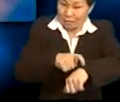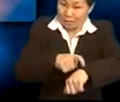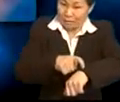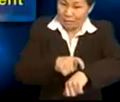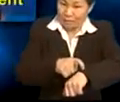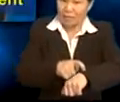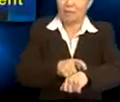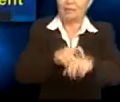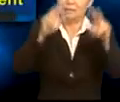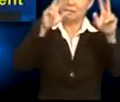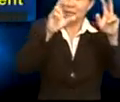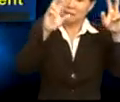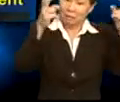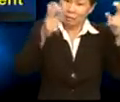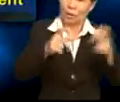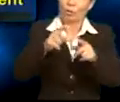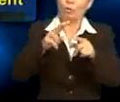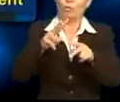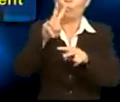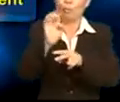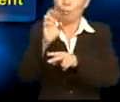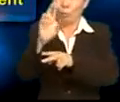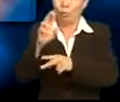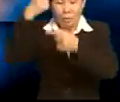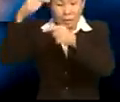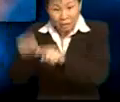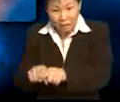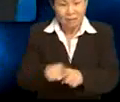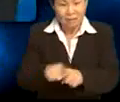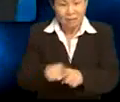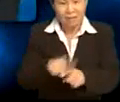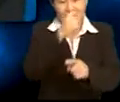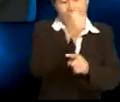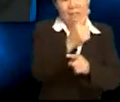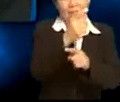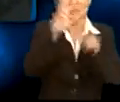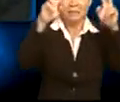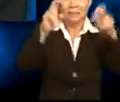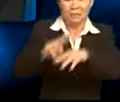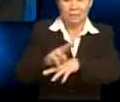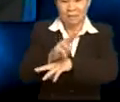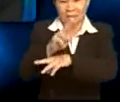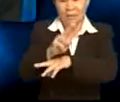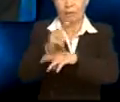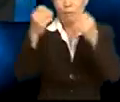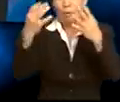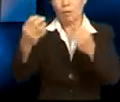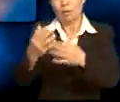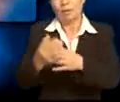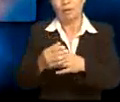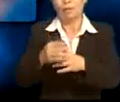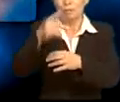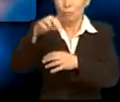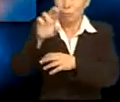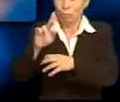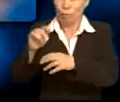the... The subject verb agreement. A singular subject takes a singular verb. And a plural subject takes